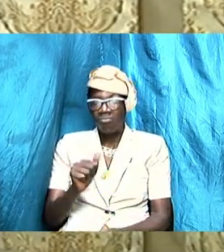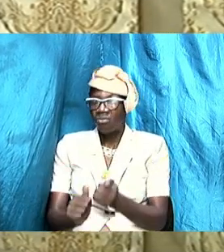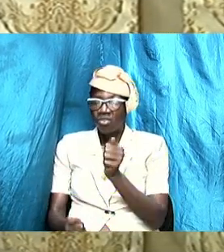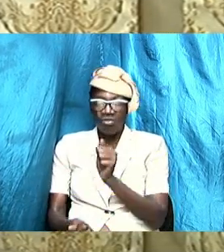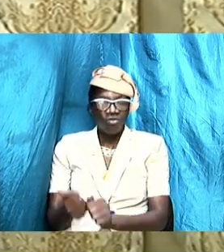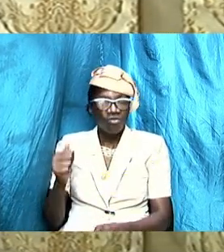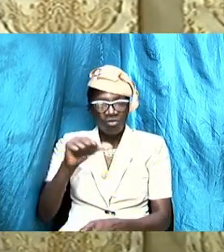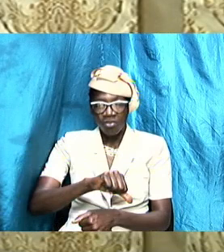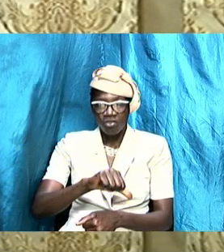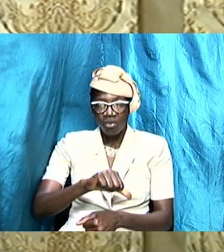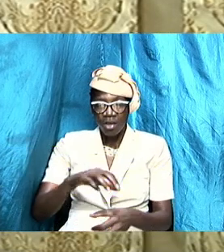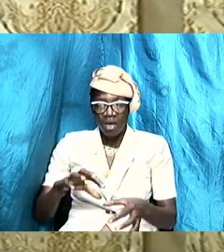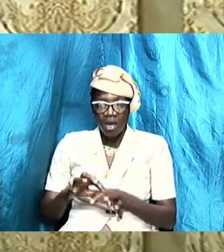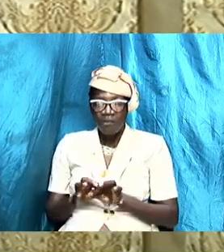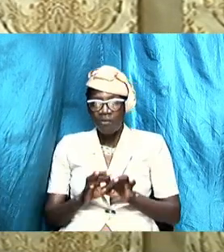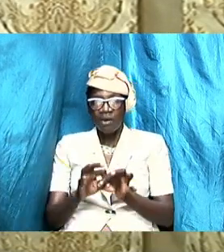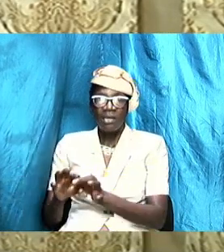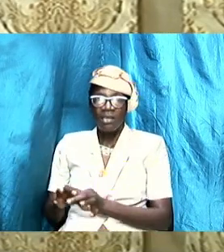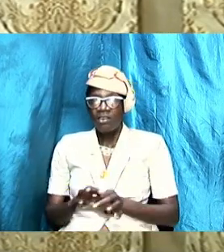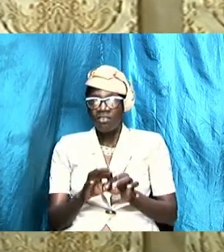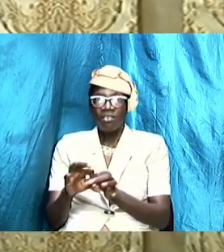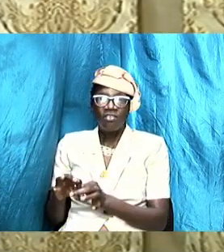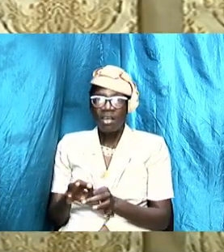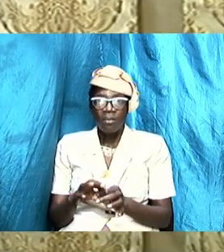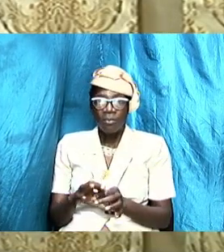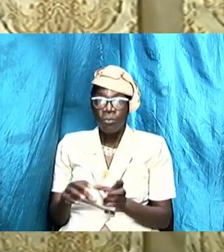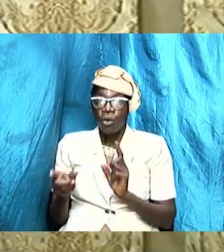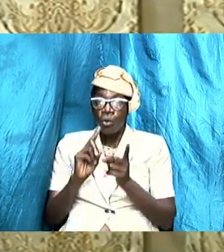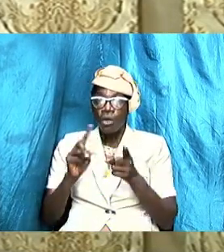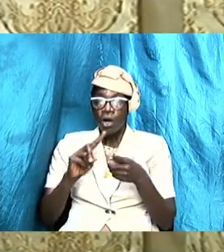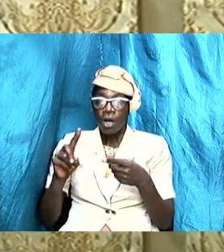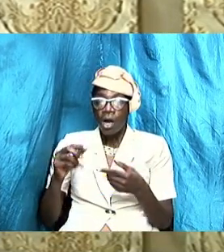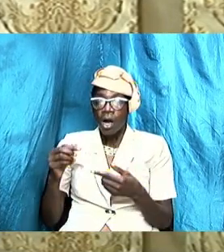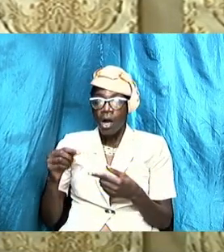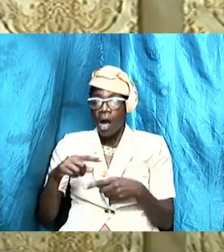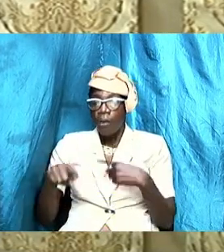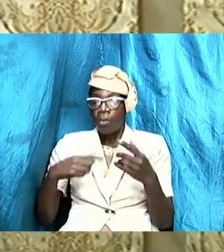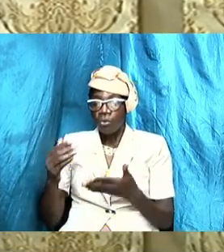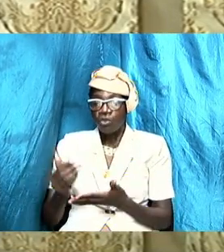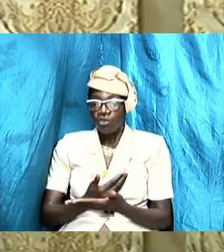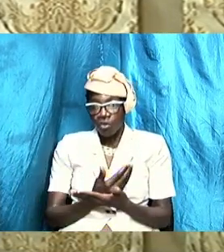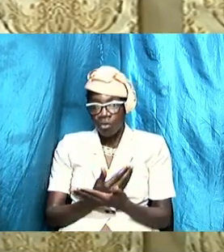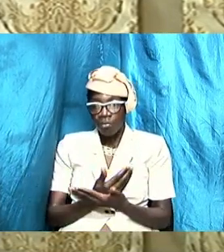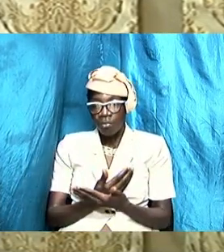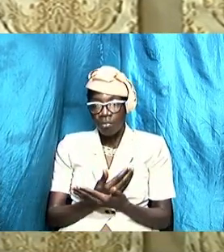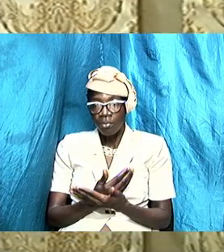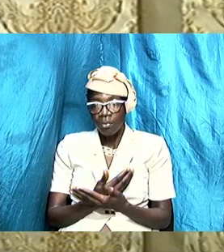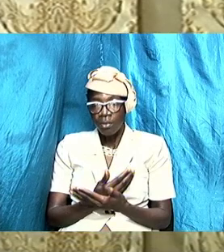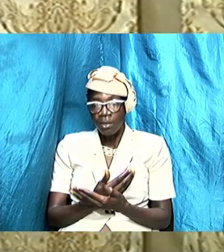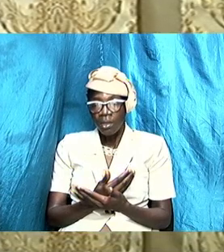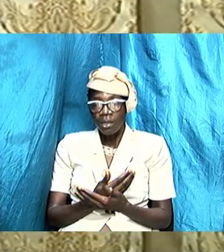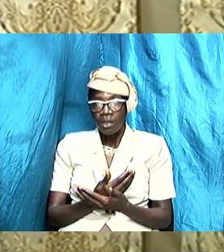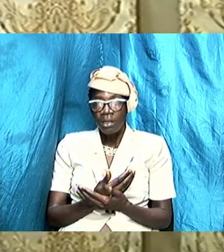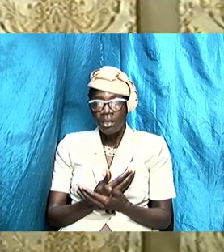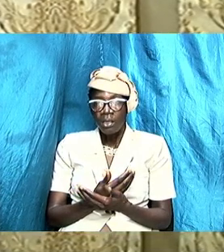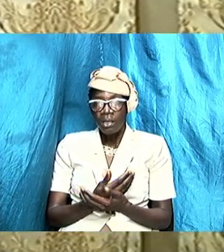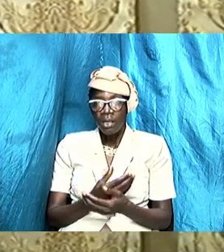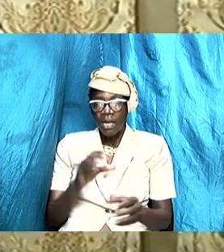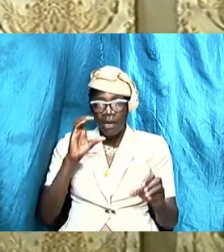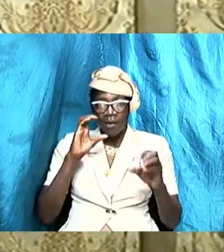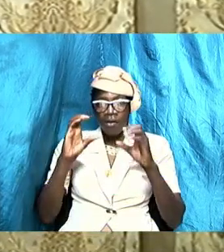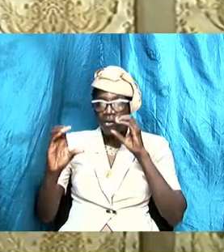a number of things and we had pointed out a few of them and we had said the matter of communication and